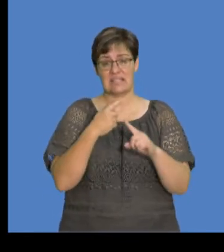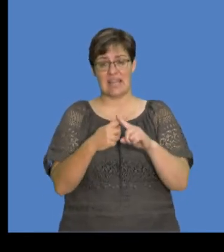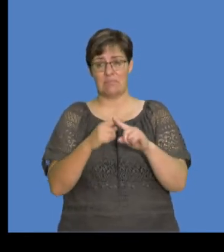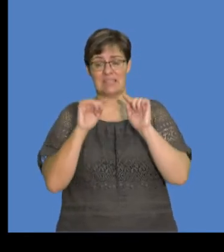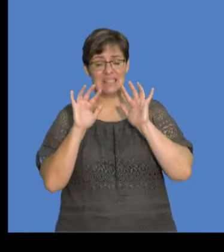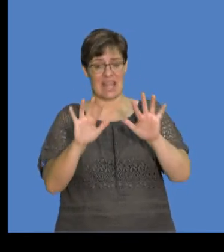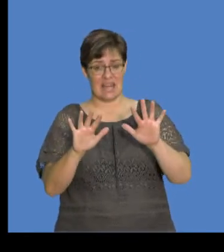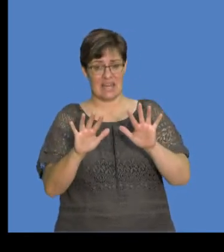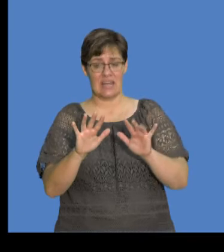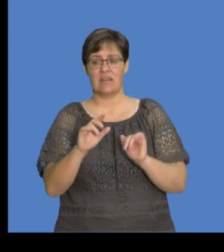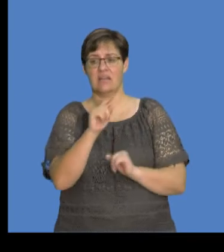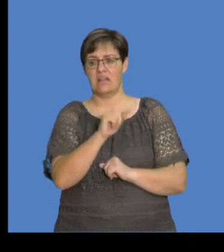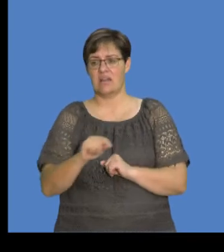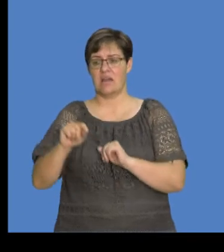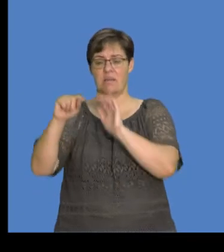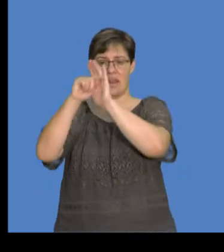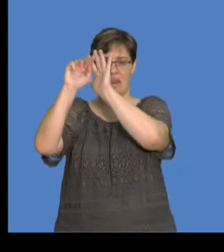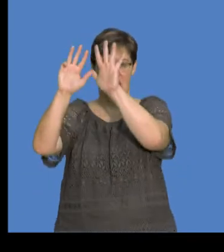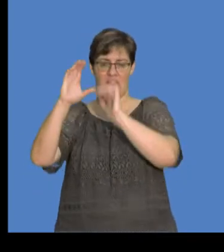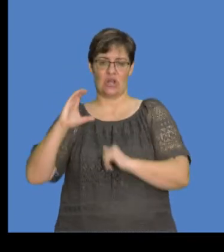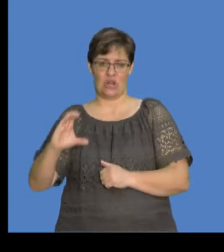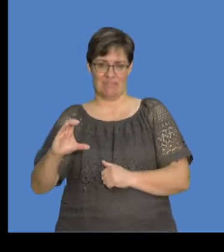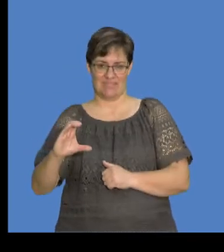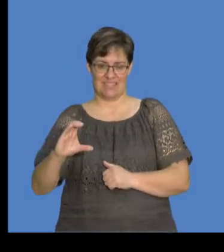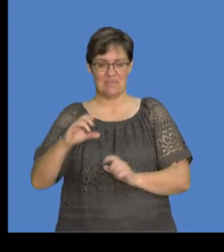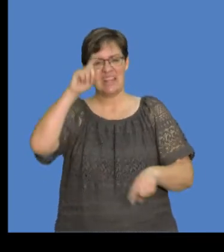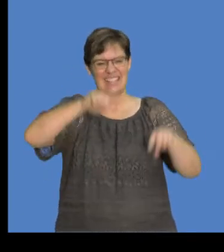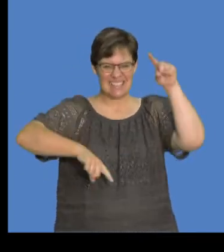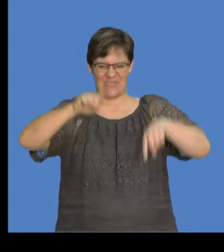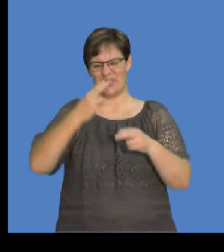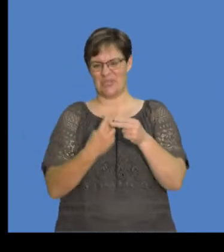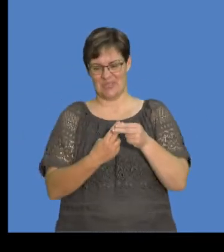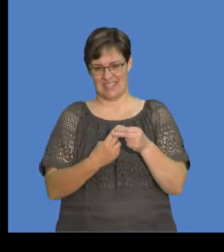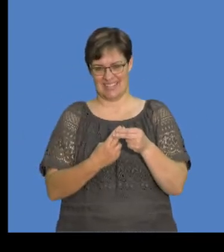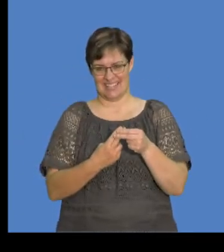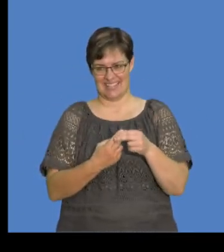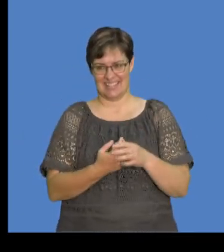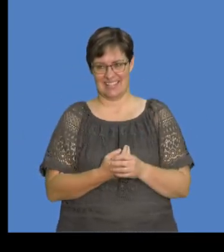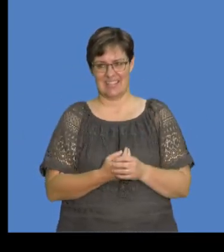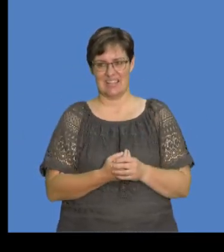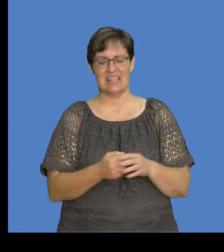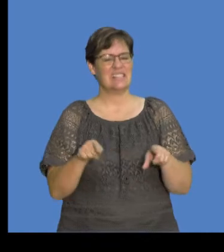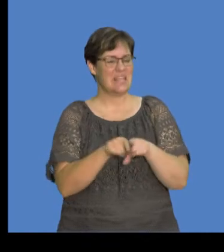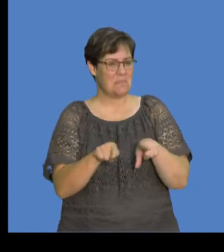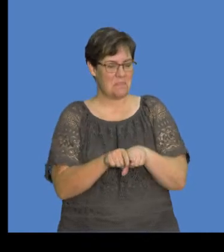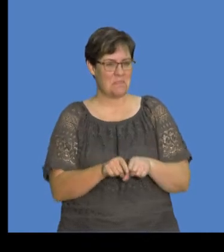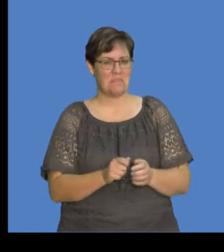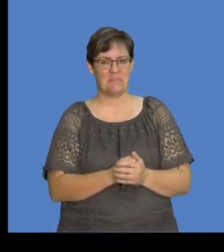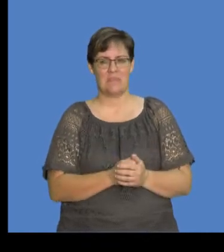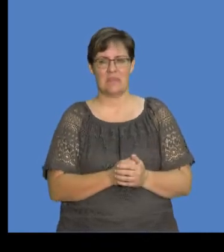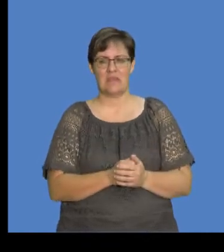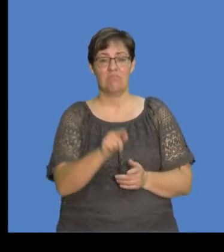times 10 exponent negative 9 coulomb, okay? So these are the different units. And then